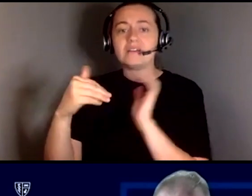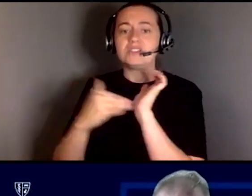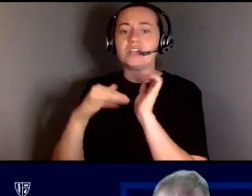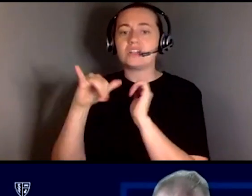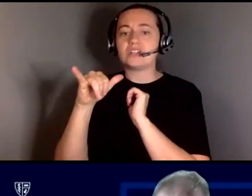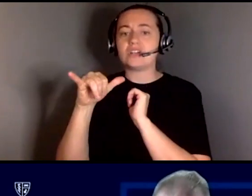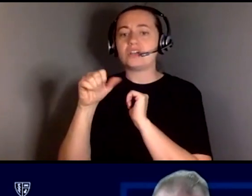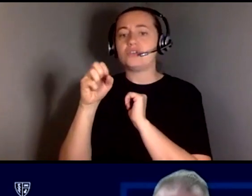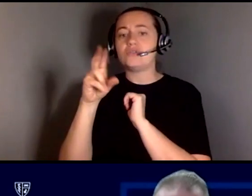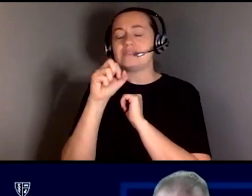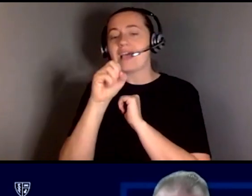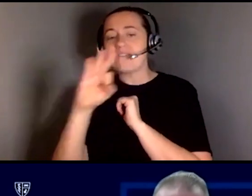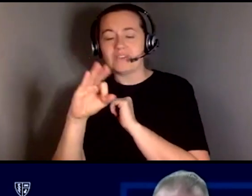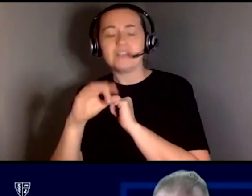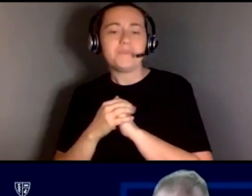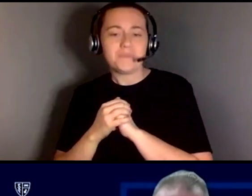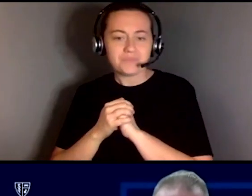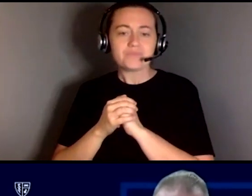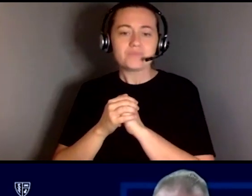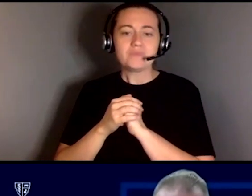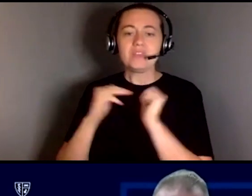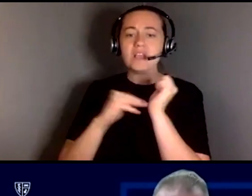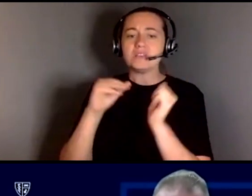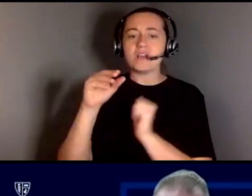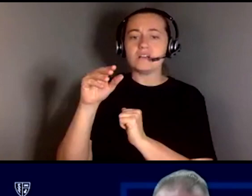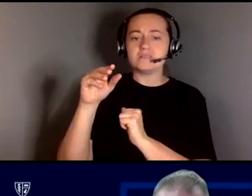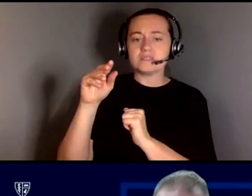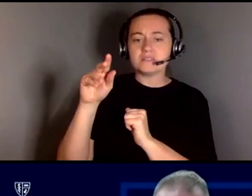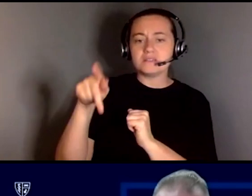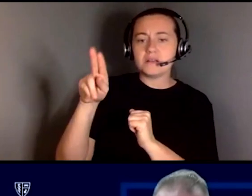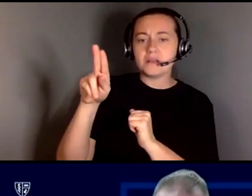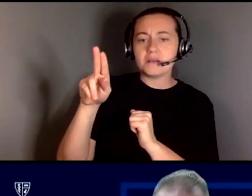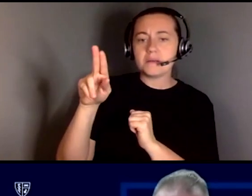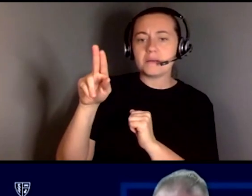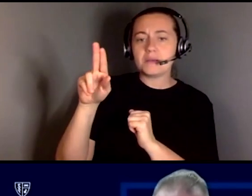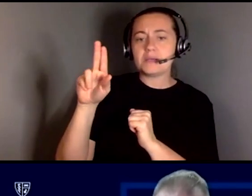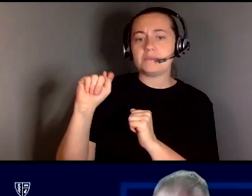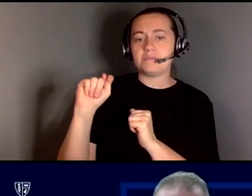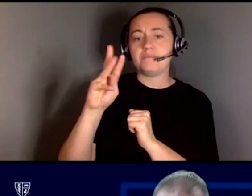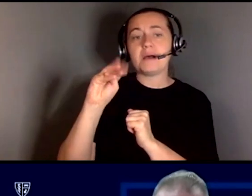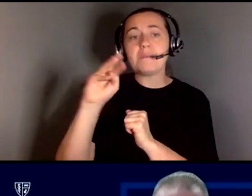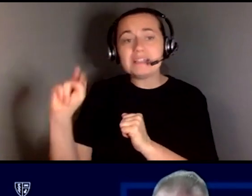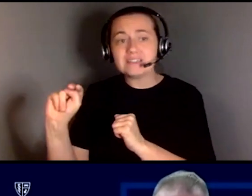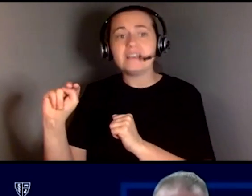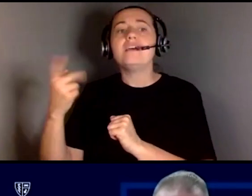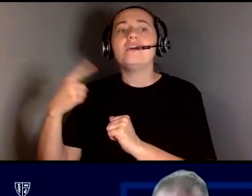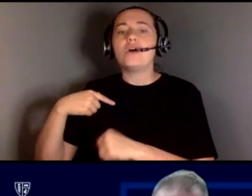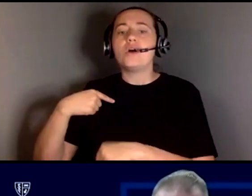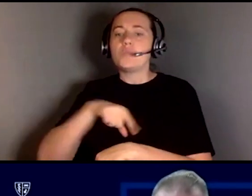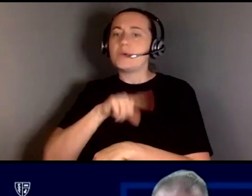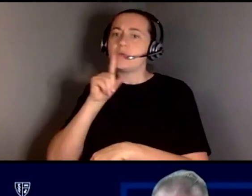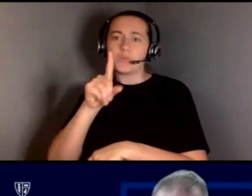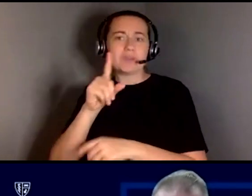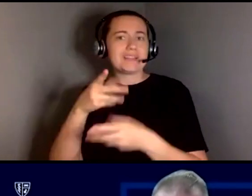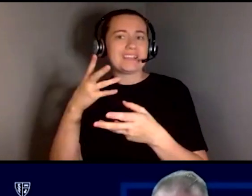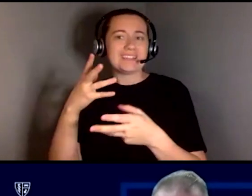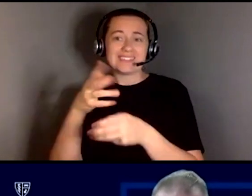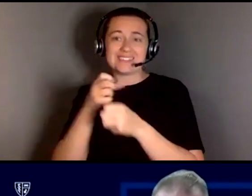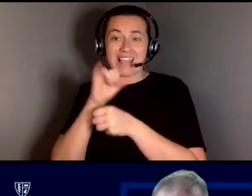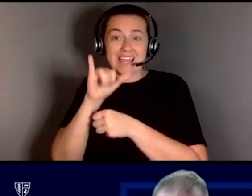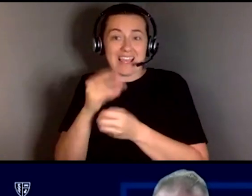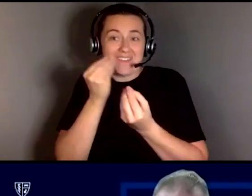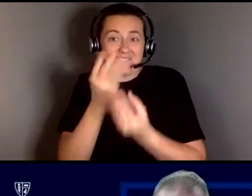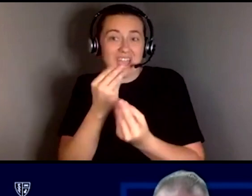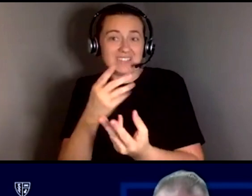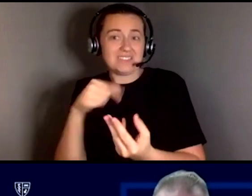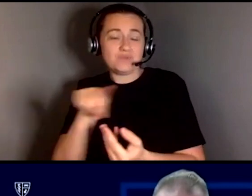even for our students with Dr. Putman, we're going to really take the advice that's been provided here and we're going to incorporate it, you